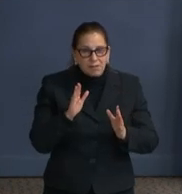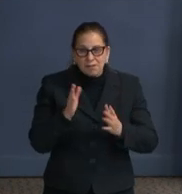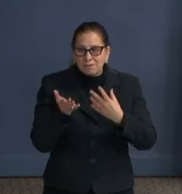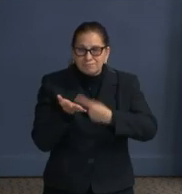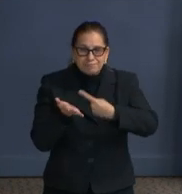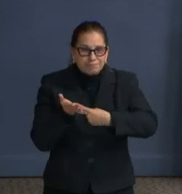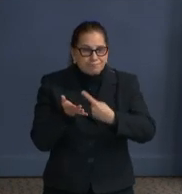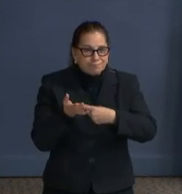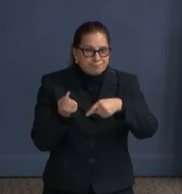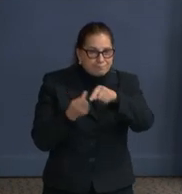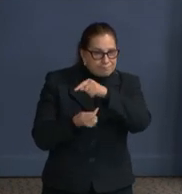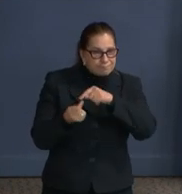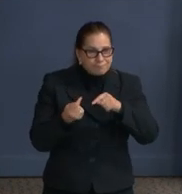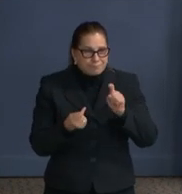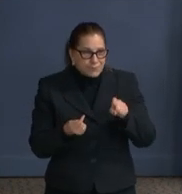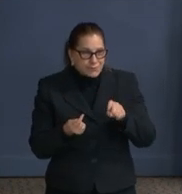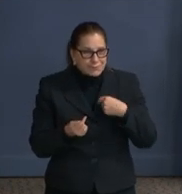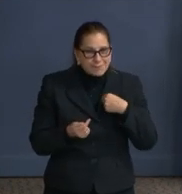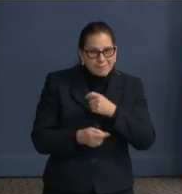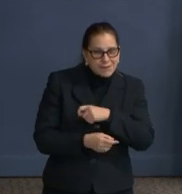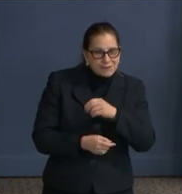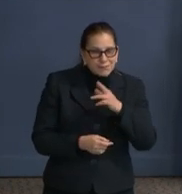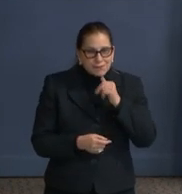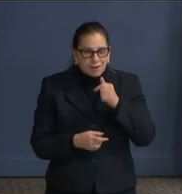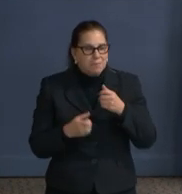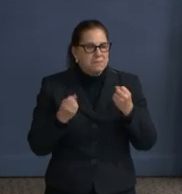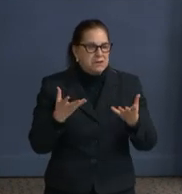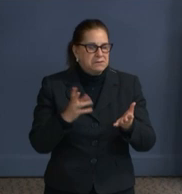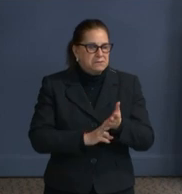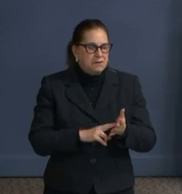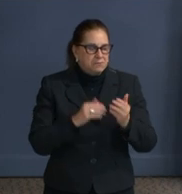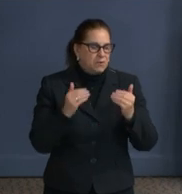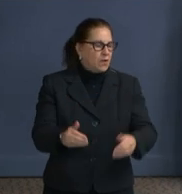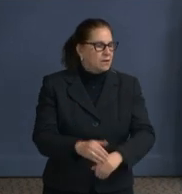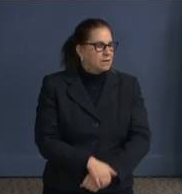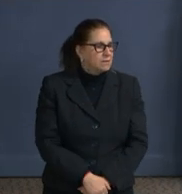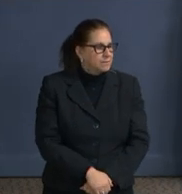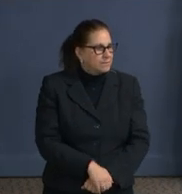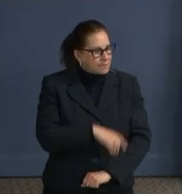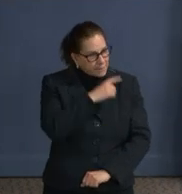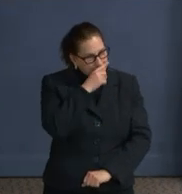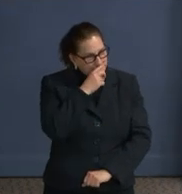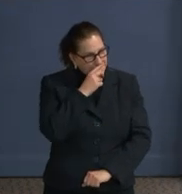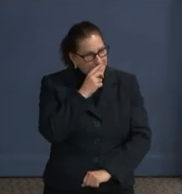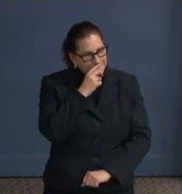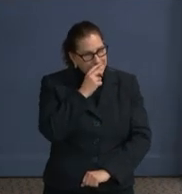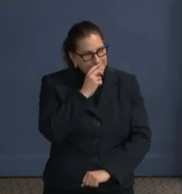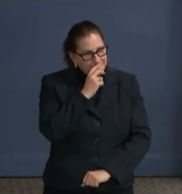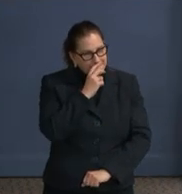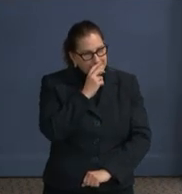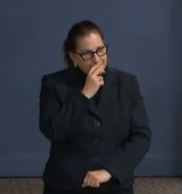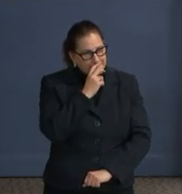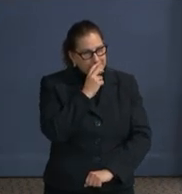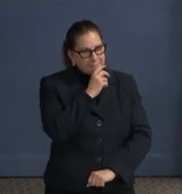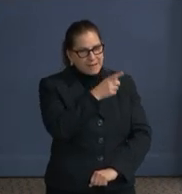the experience, and they may continue to sign up. Yes? My name's Winnie Weil. from CNN. I used to be a Channel 9, too.